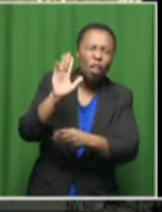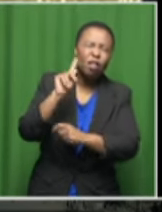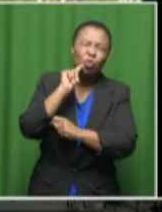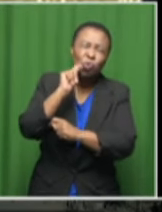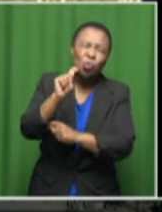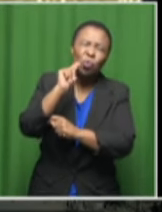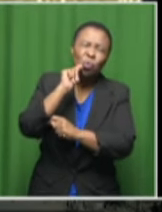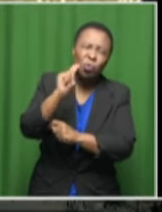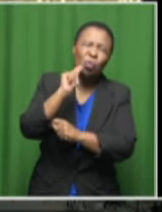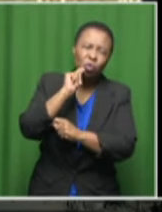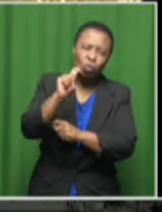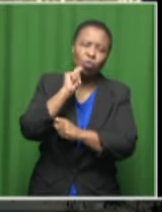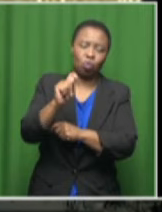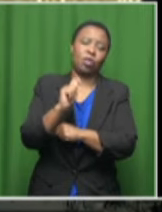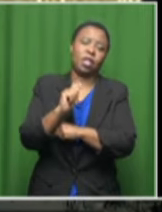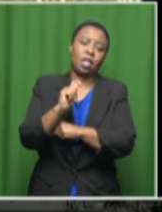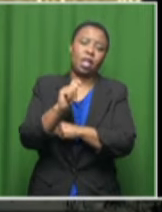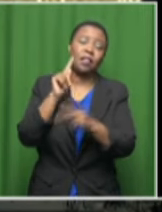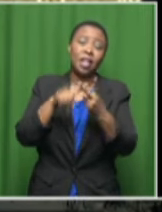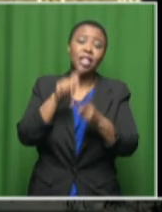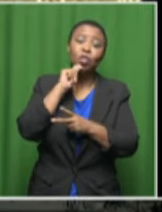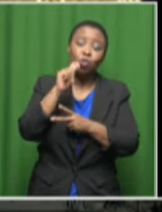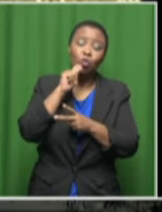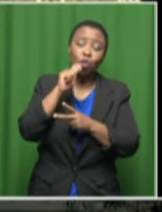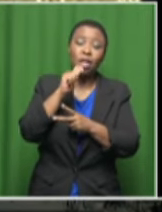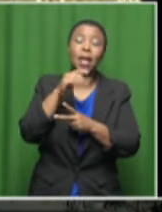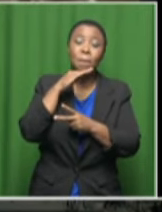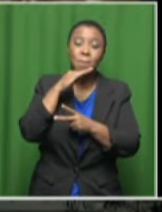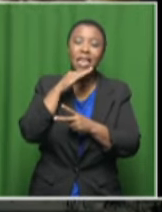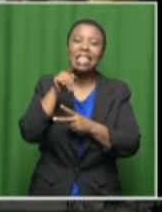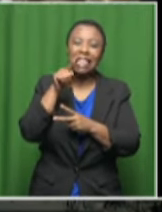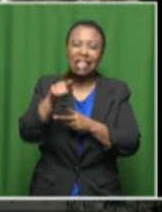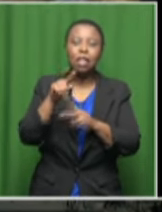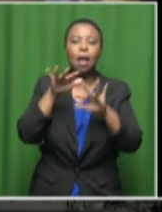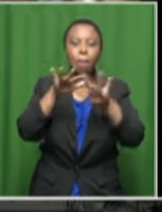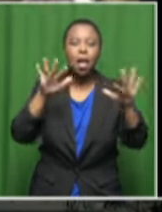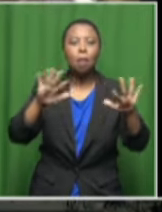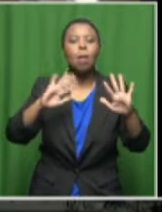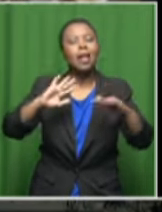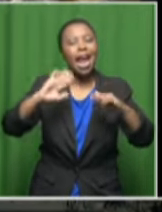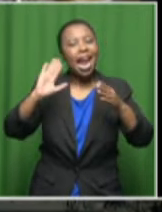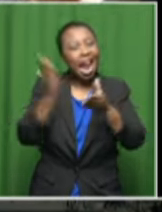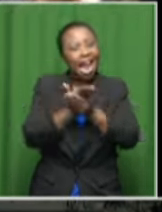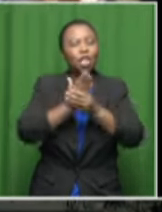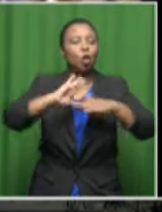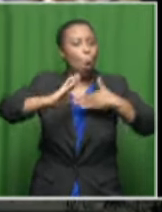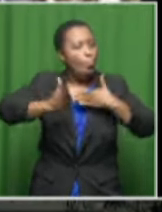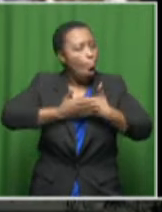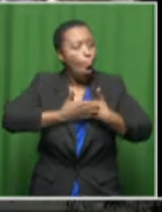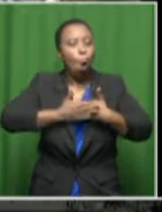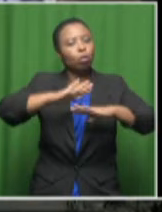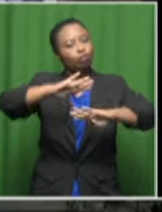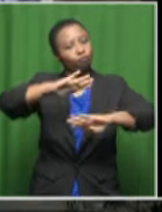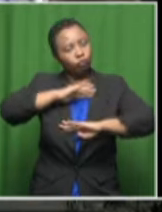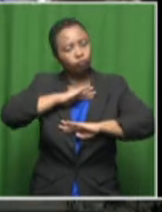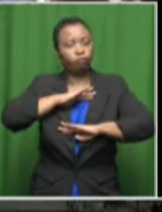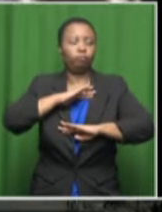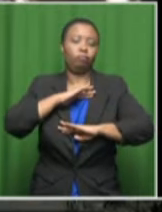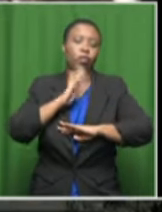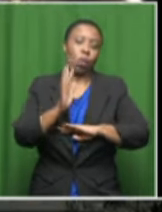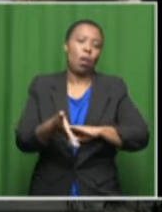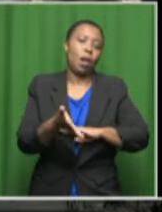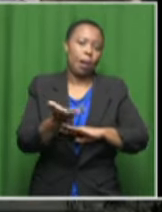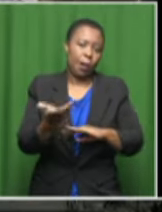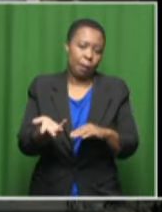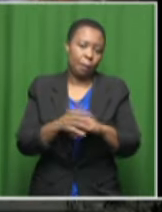truths will be of the nature that will give closure or an opportunity for the parties